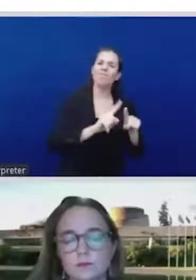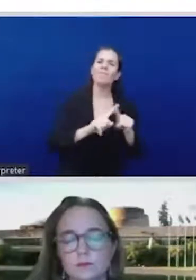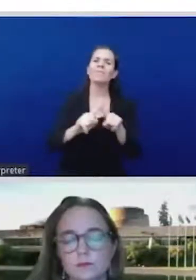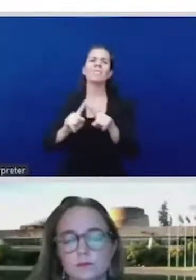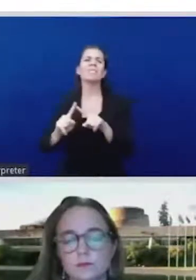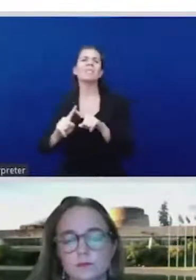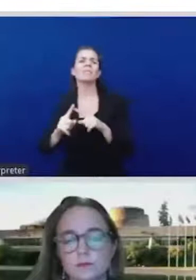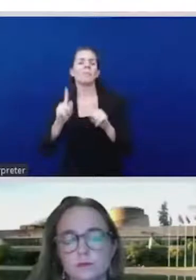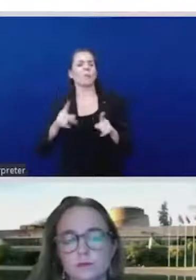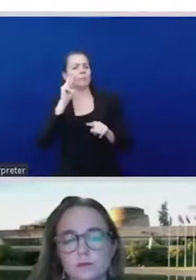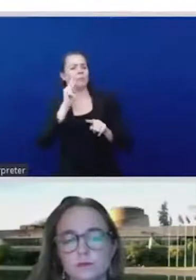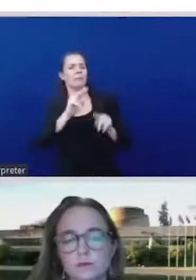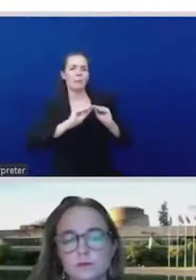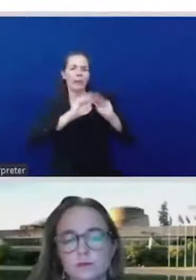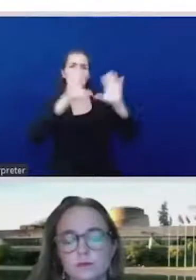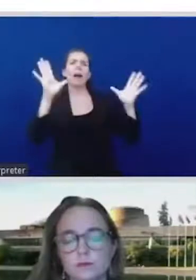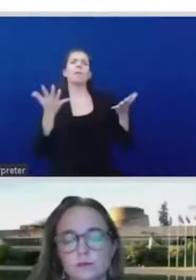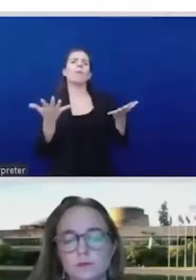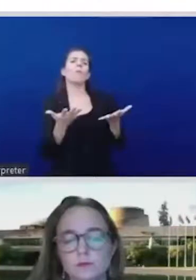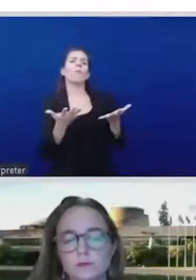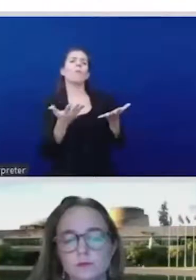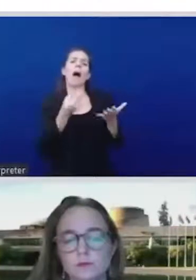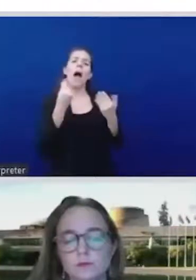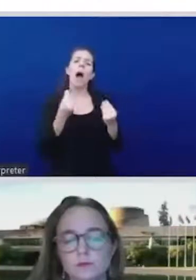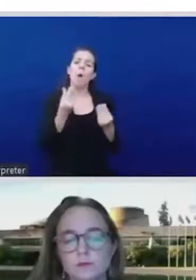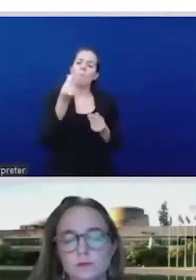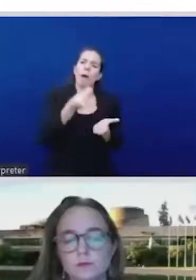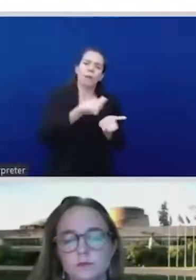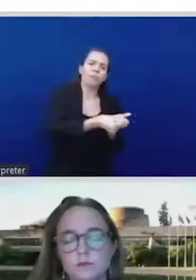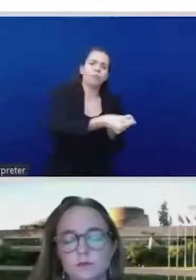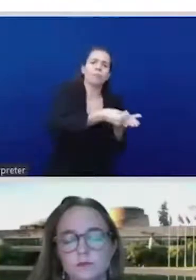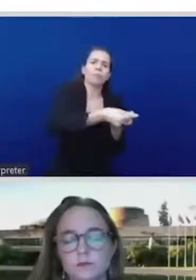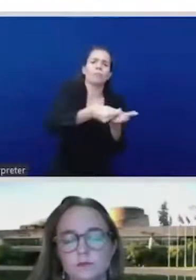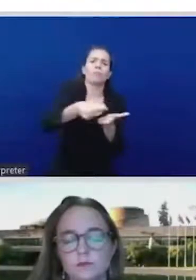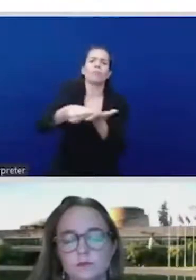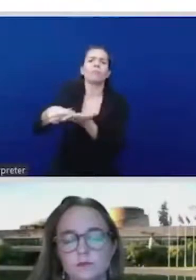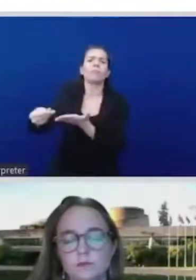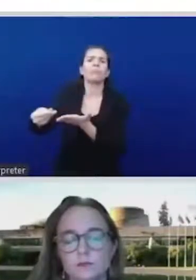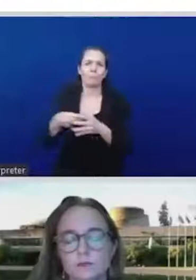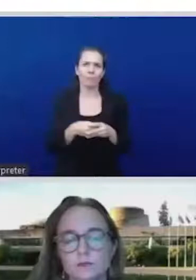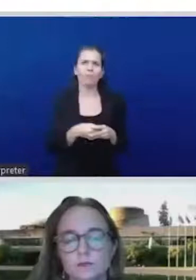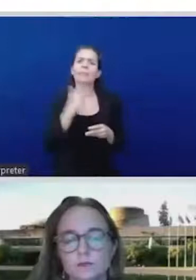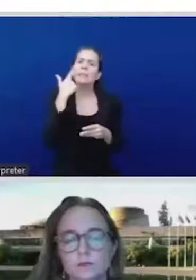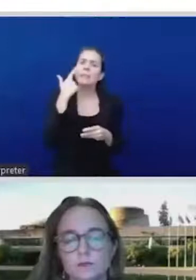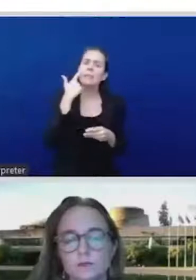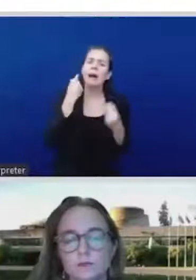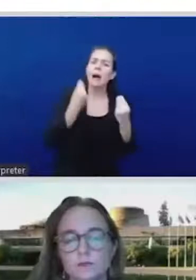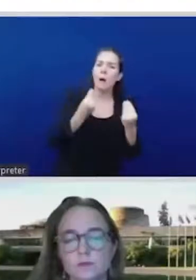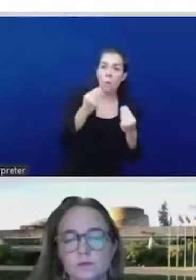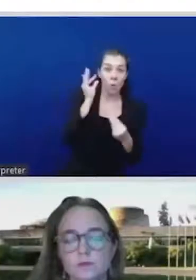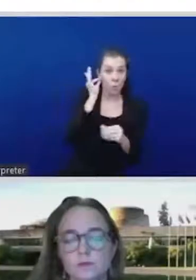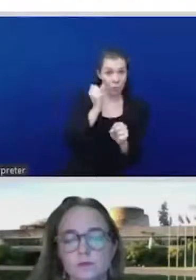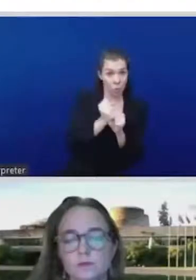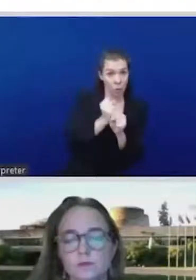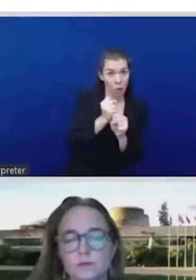work done by women, the importance of ensuring public access to universal good quality services. None of